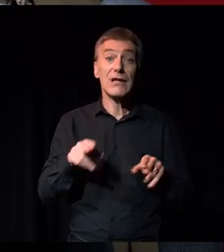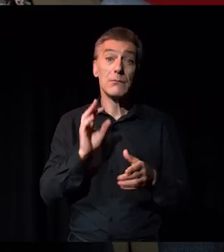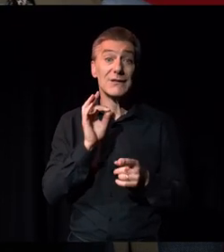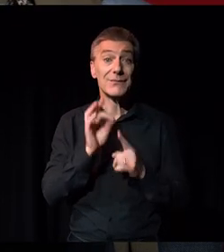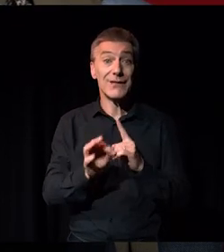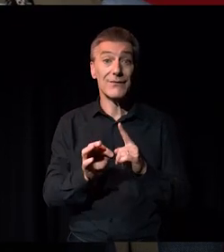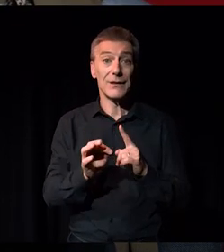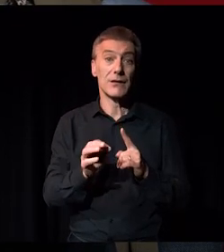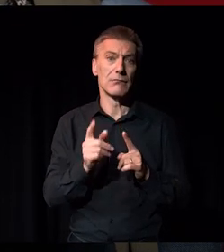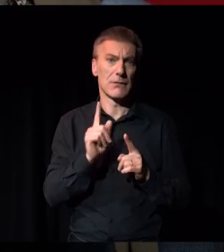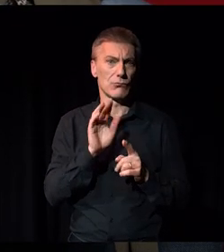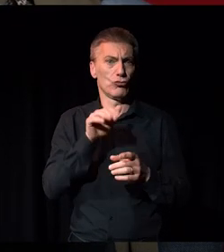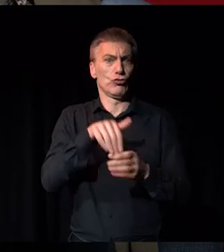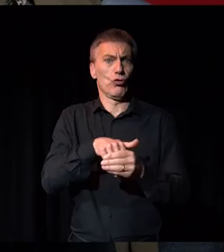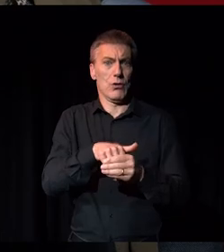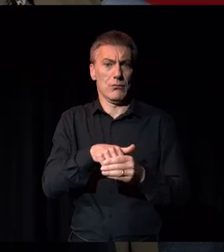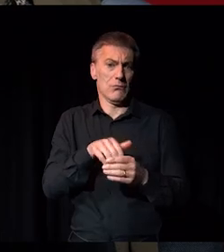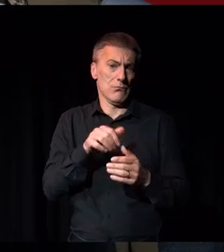obviously, join the museum as Mug Network.